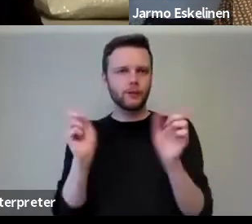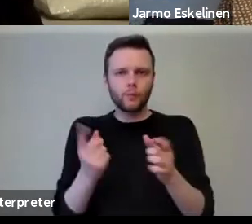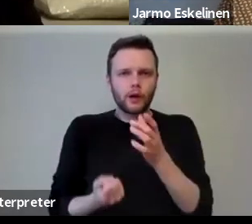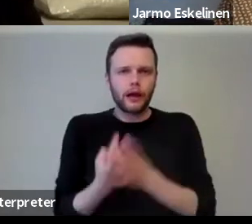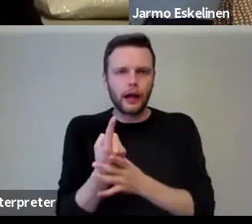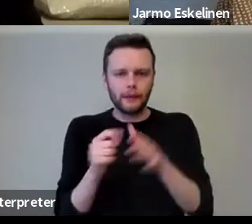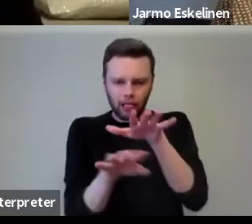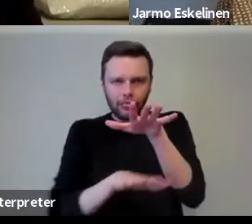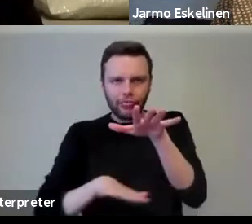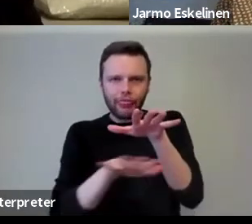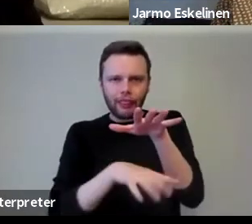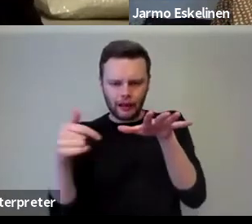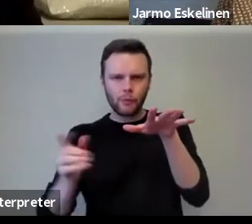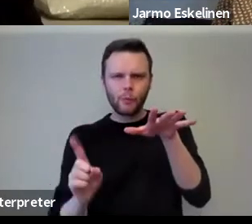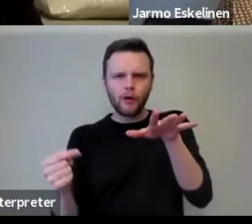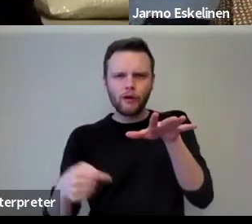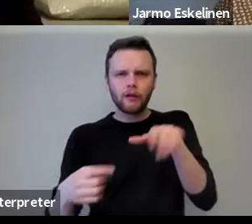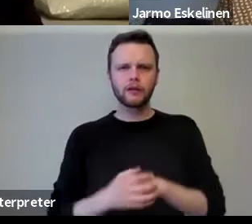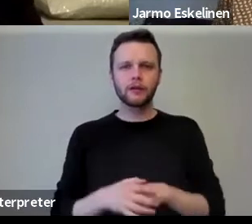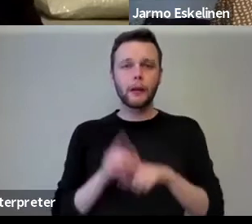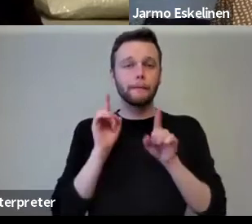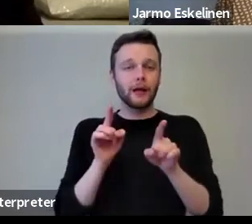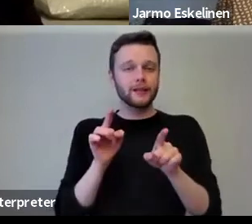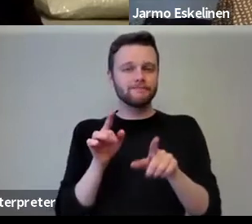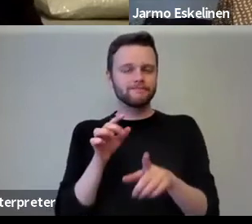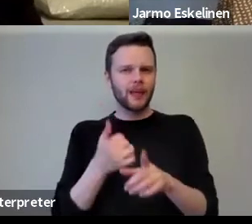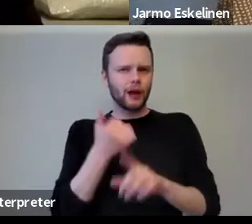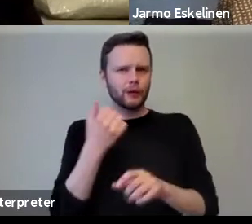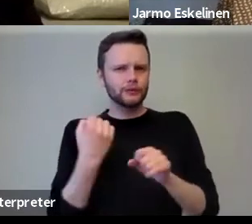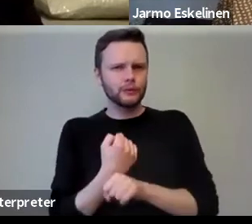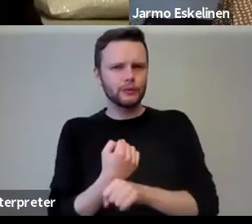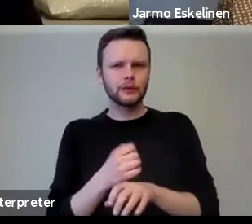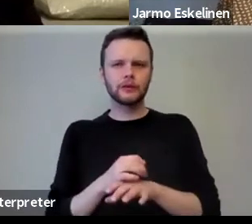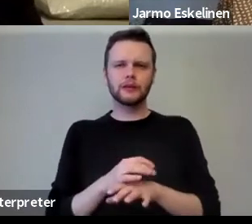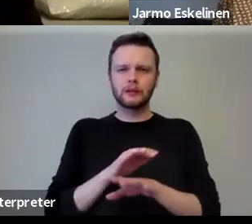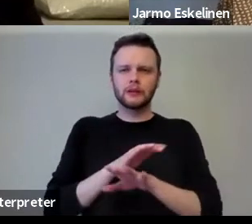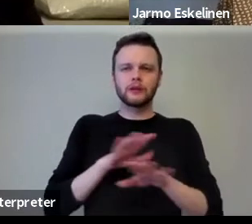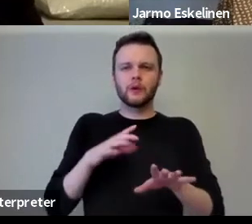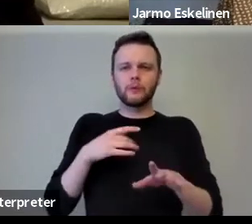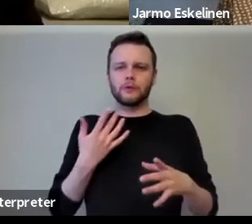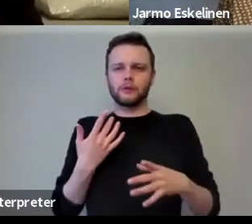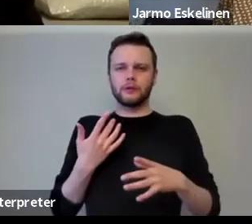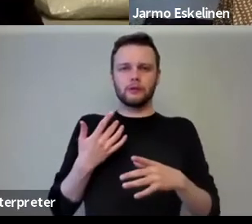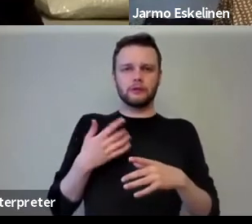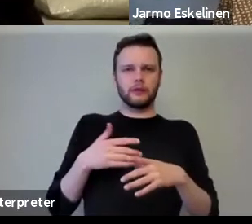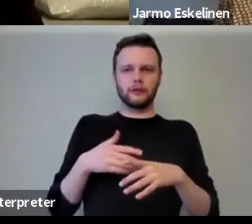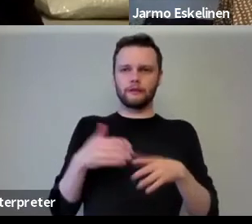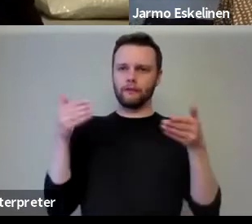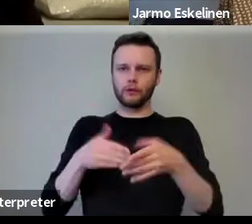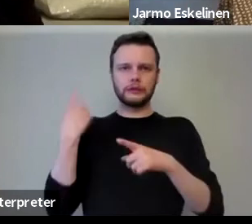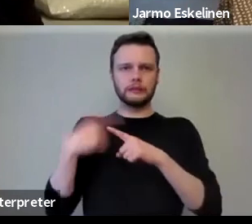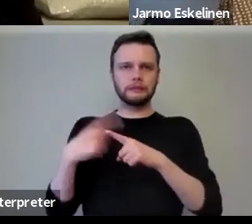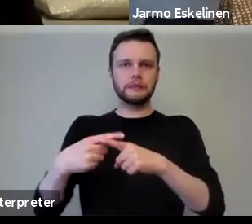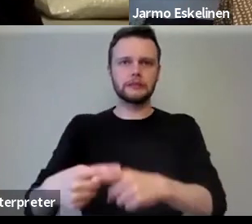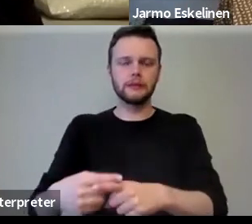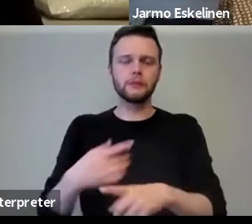under the surface. But the trick there is to do that without being, you know, speed, becoming speed blind because data for the